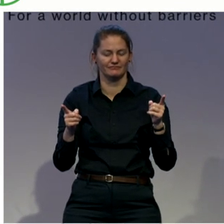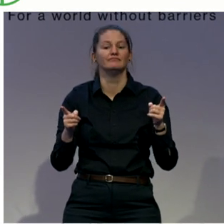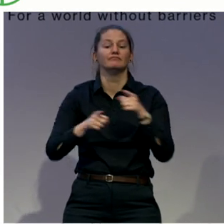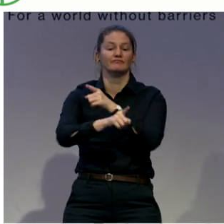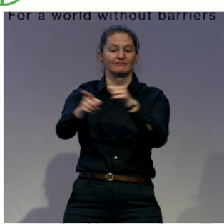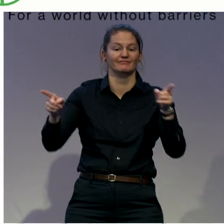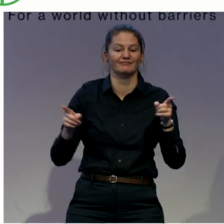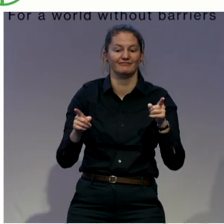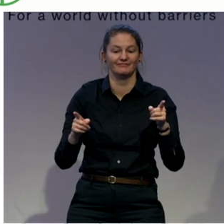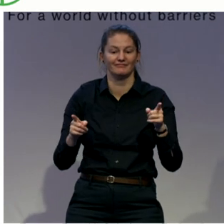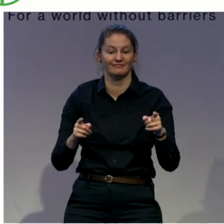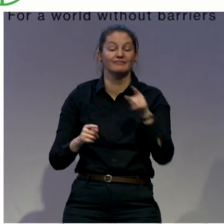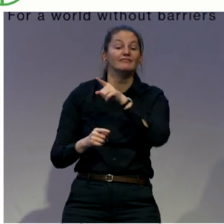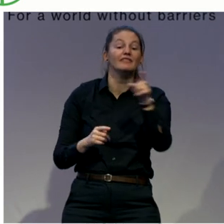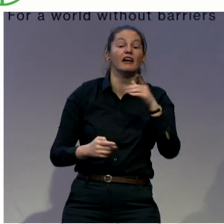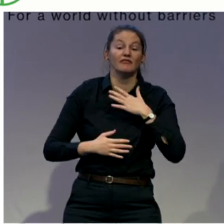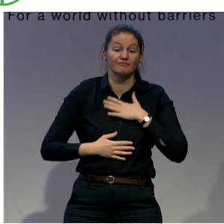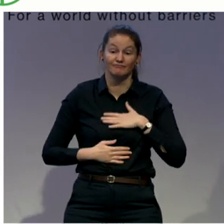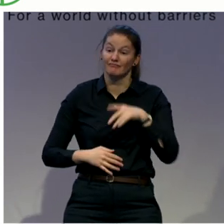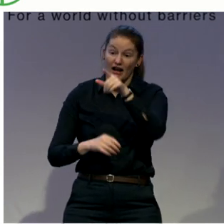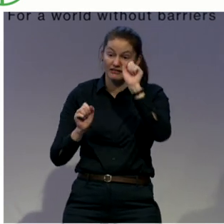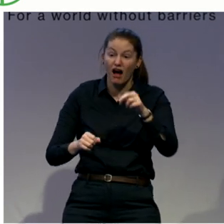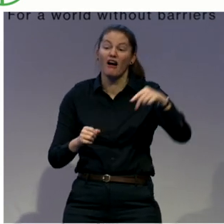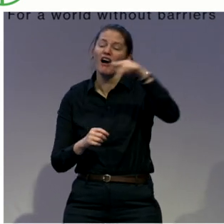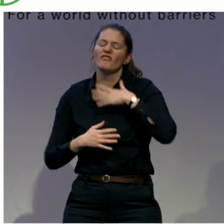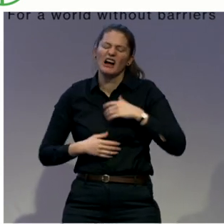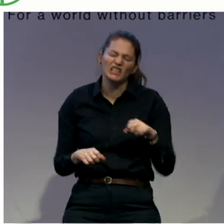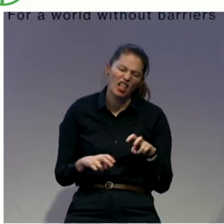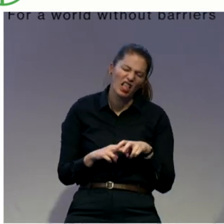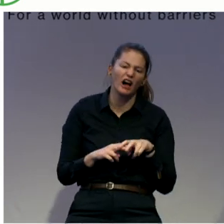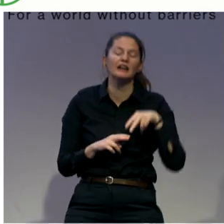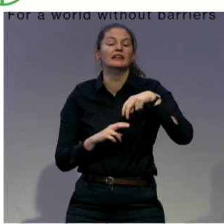feel free to do any of those things. I want you to feel very comfortable in this space.